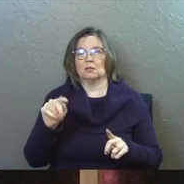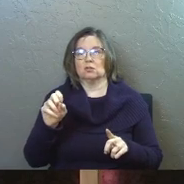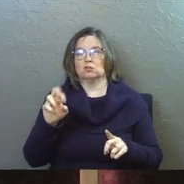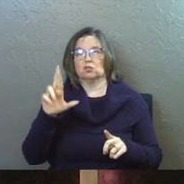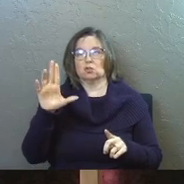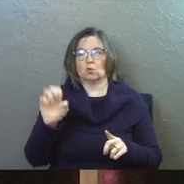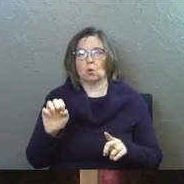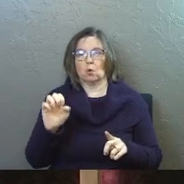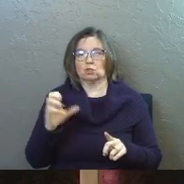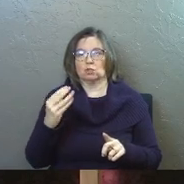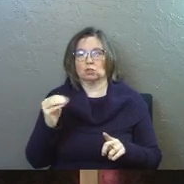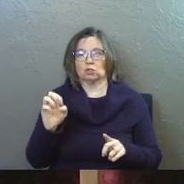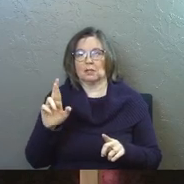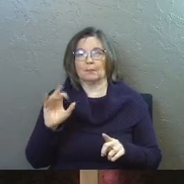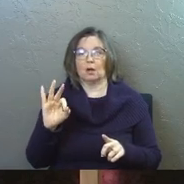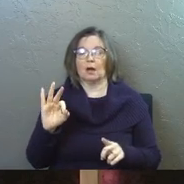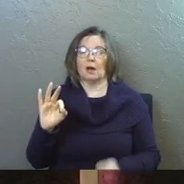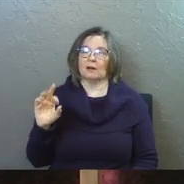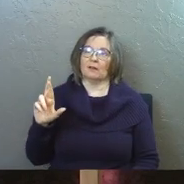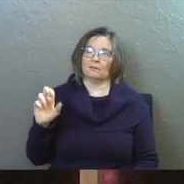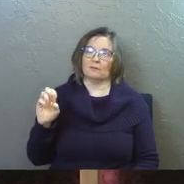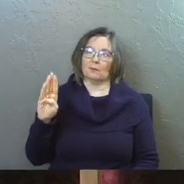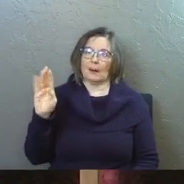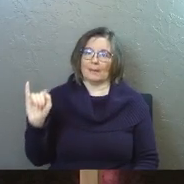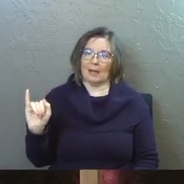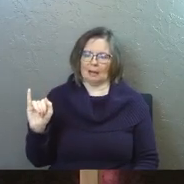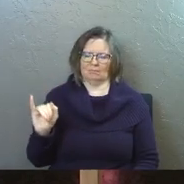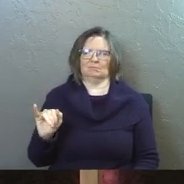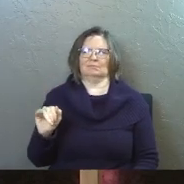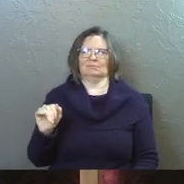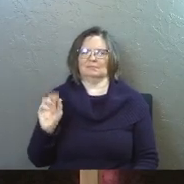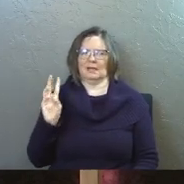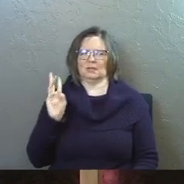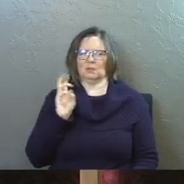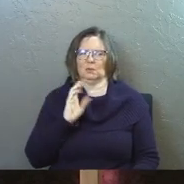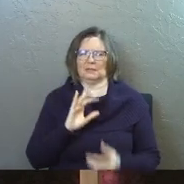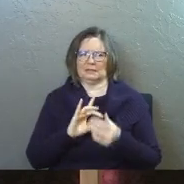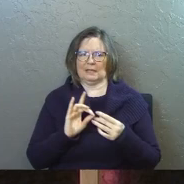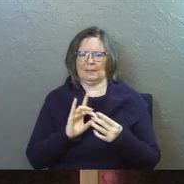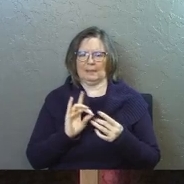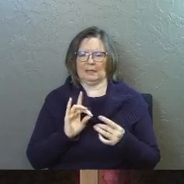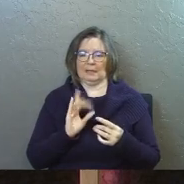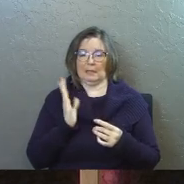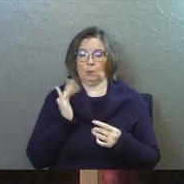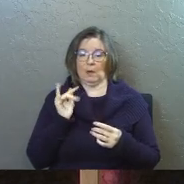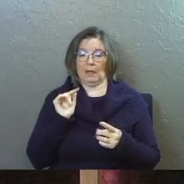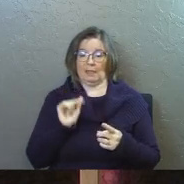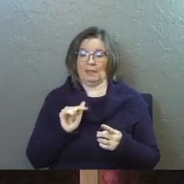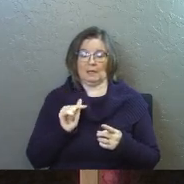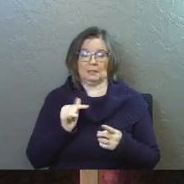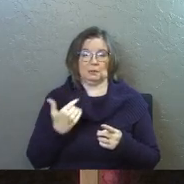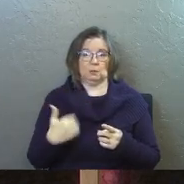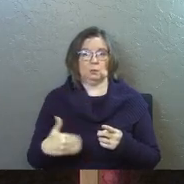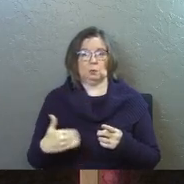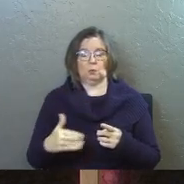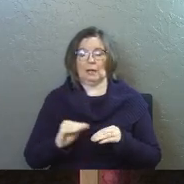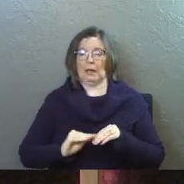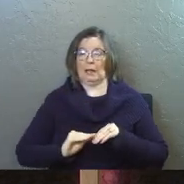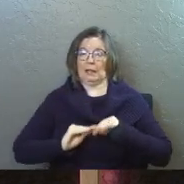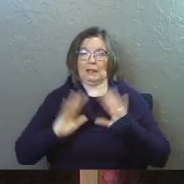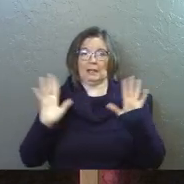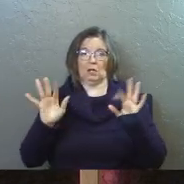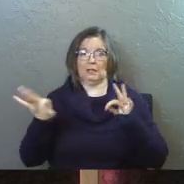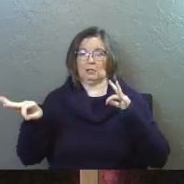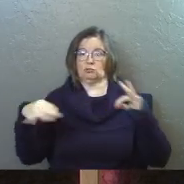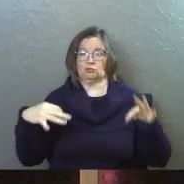chamber of the rabbis. Um, that's a weird statement, right? Because this so clearly